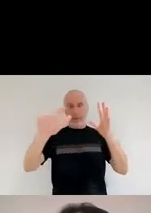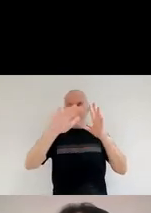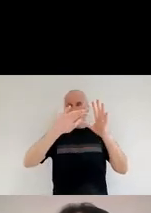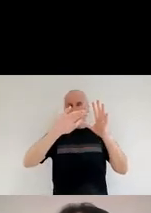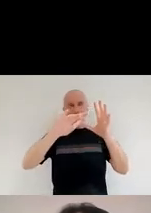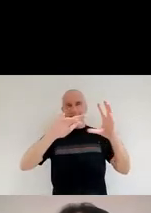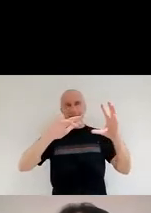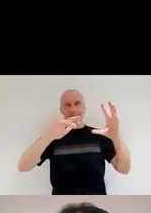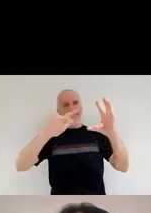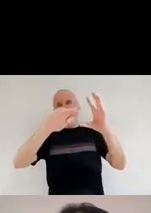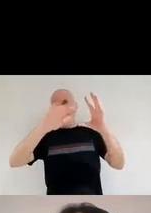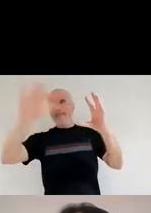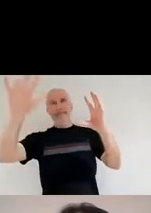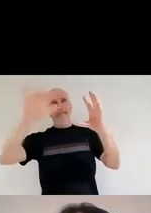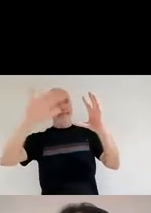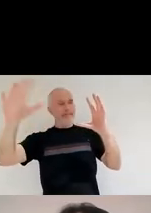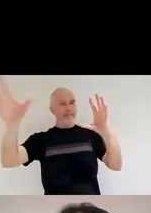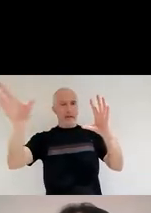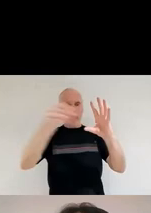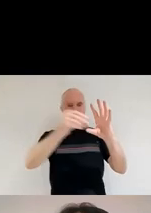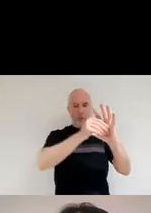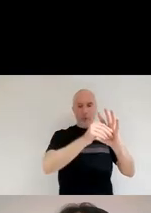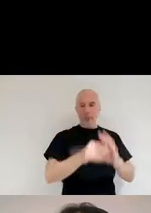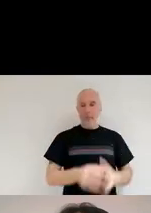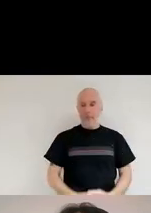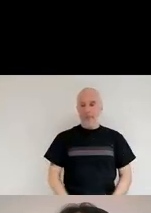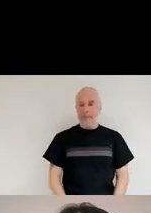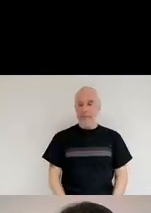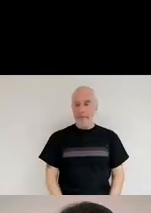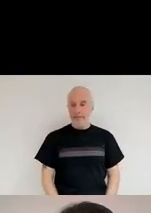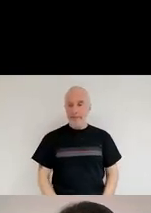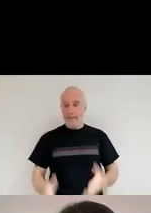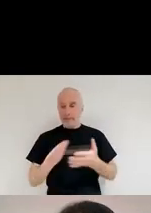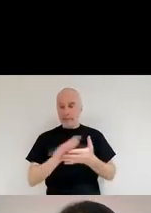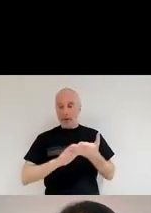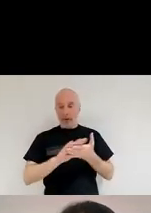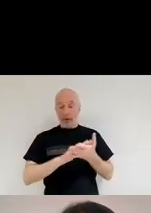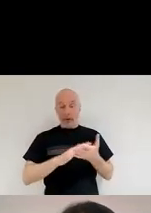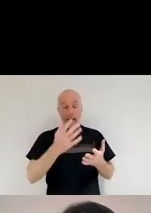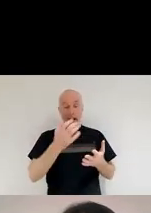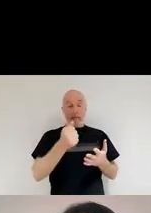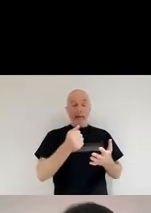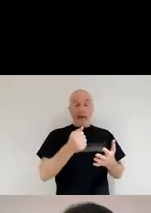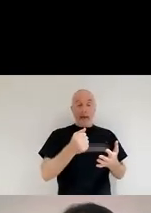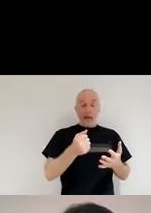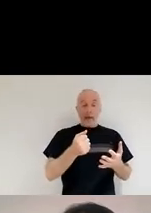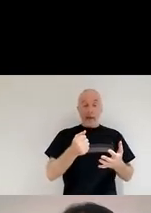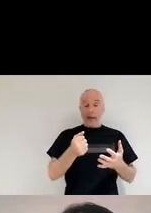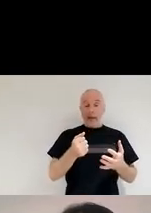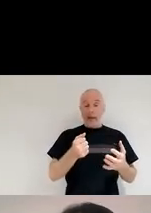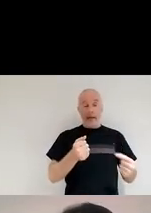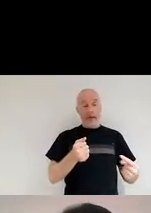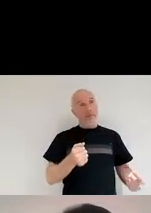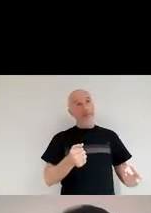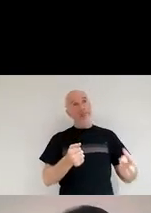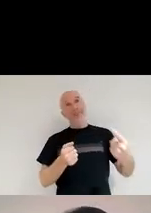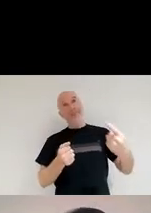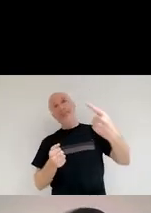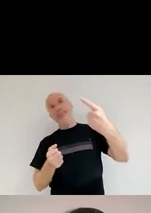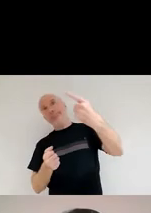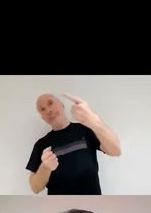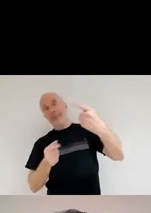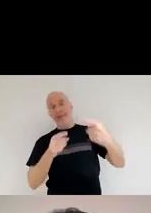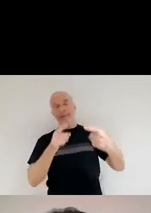telescopes in order to keep the telescopes